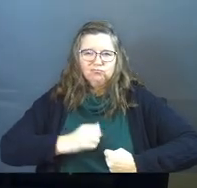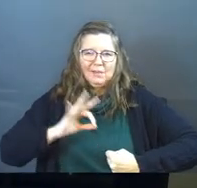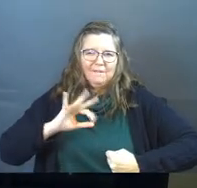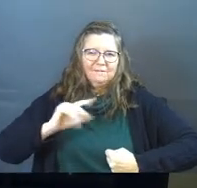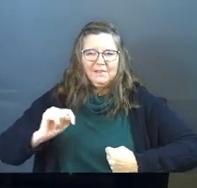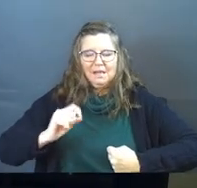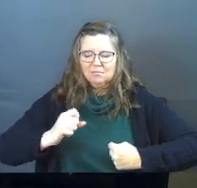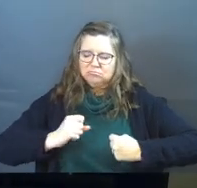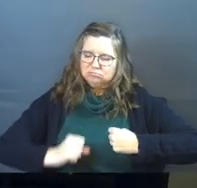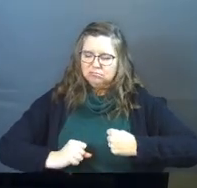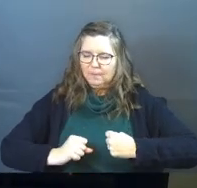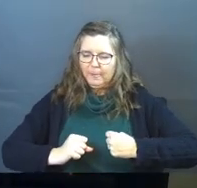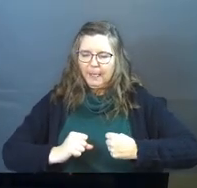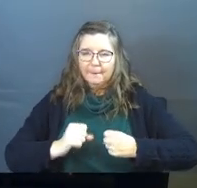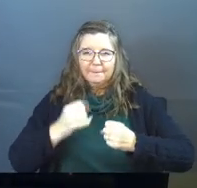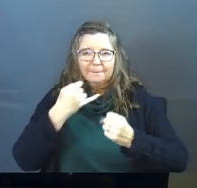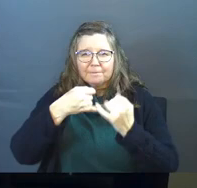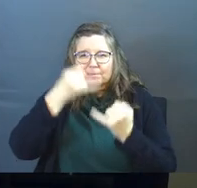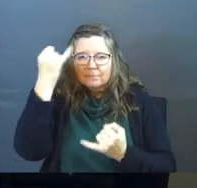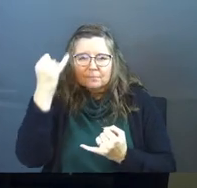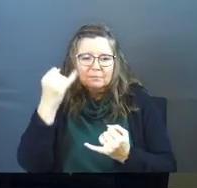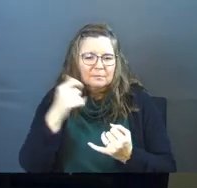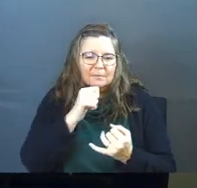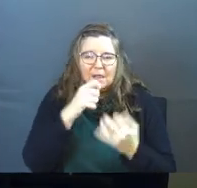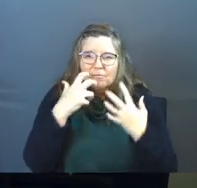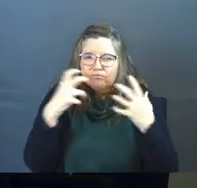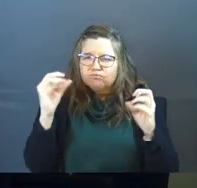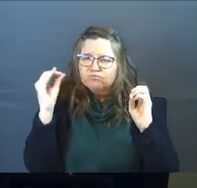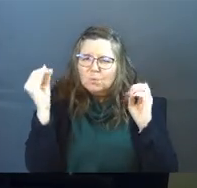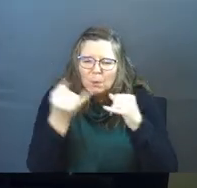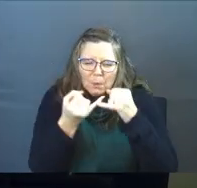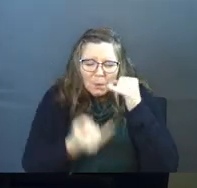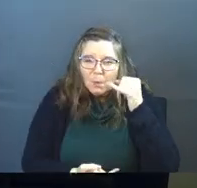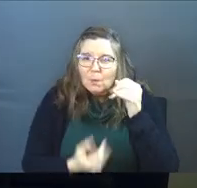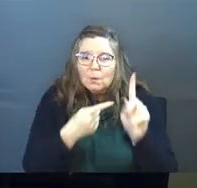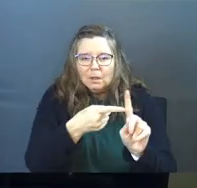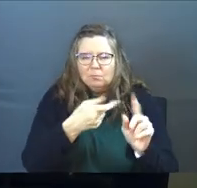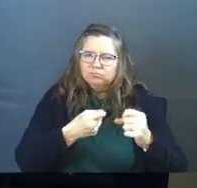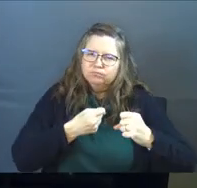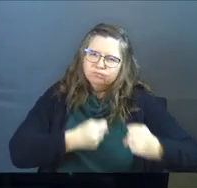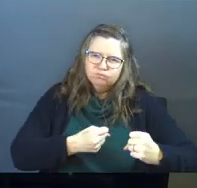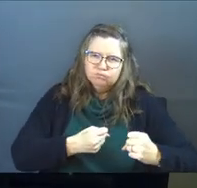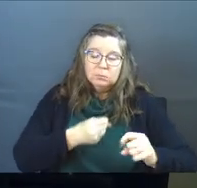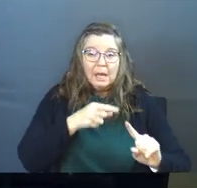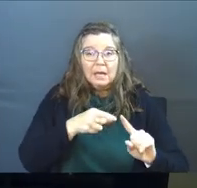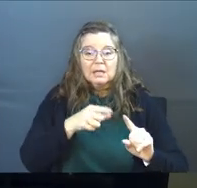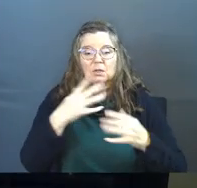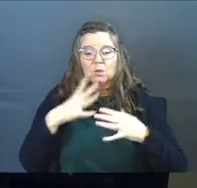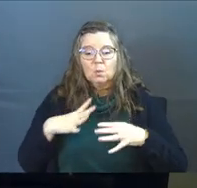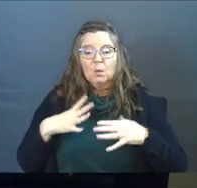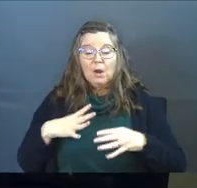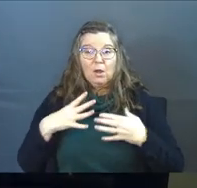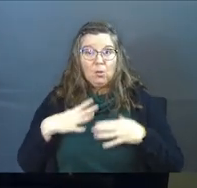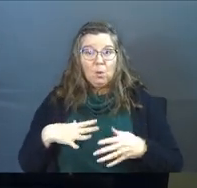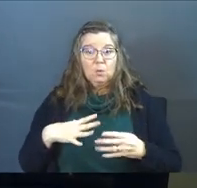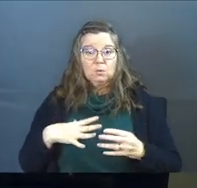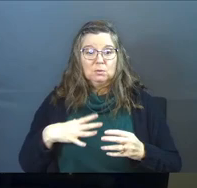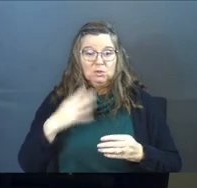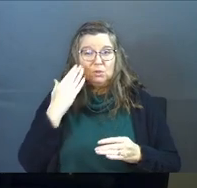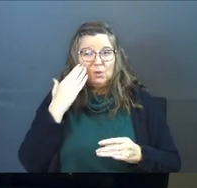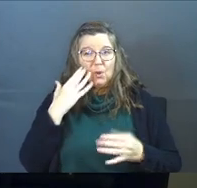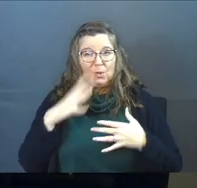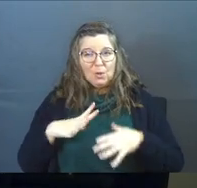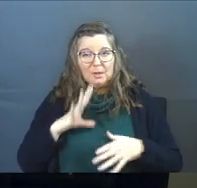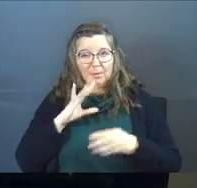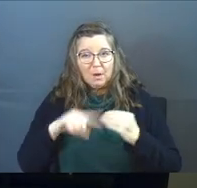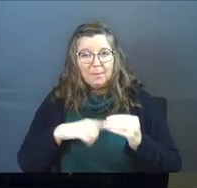fit. Right? There's not a fat cell in this guy's body at all. And he's wearing the clothes. Do you